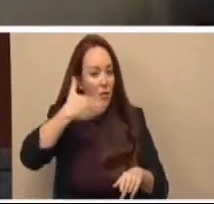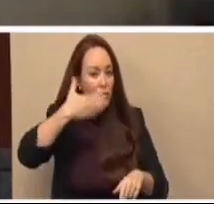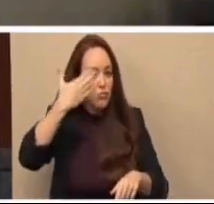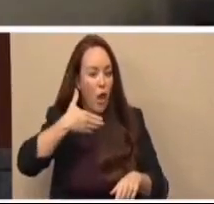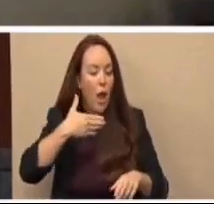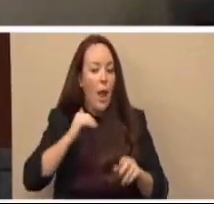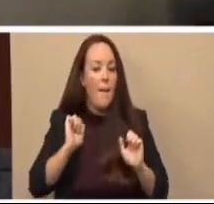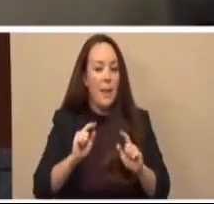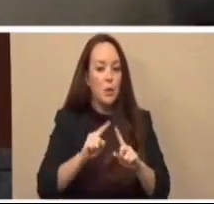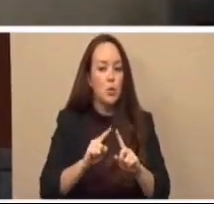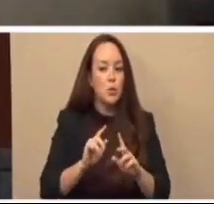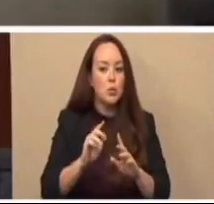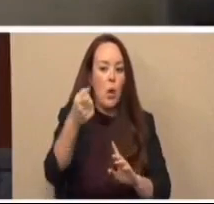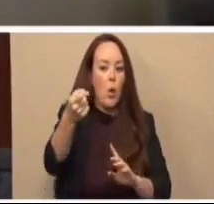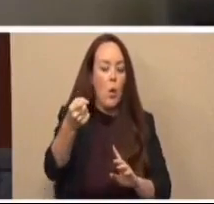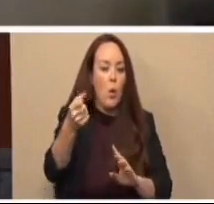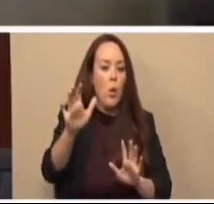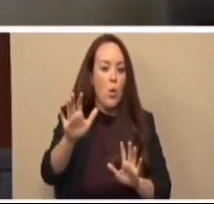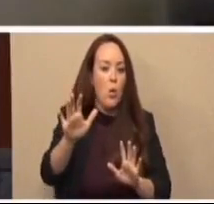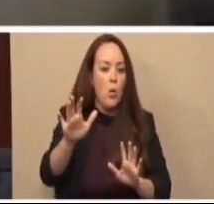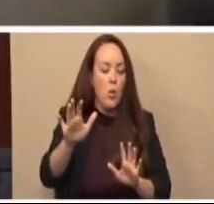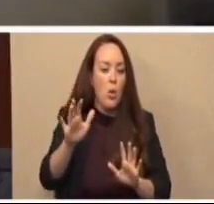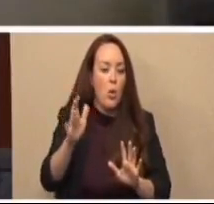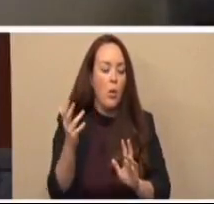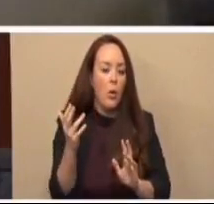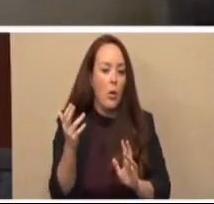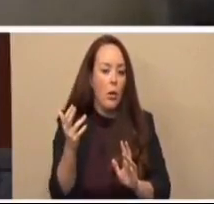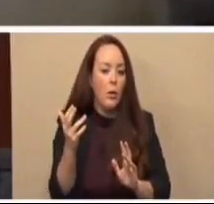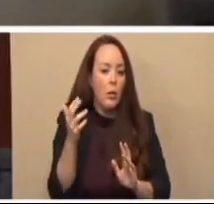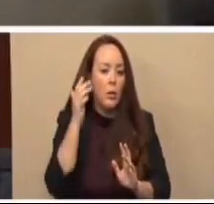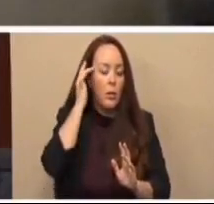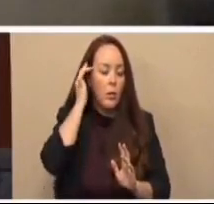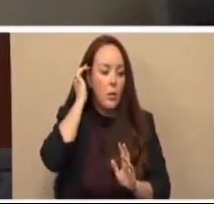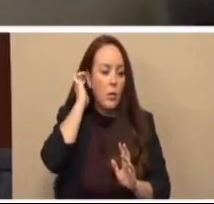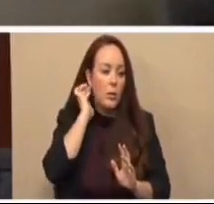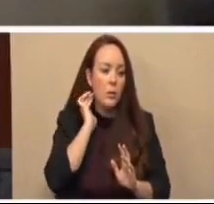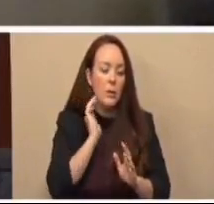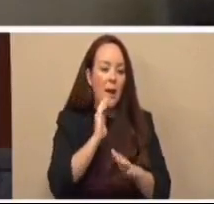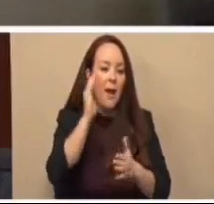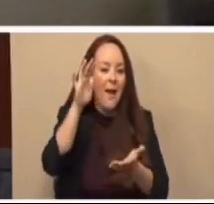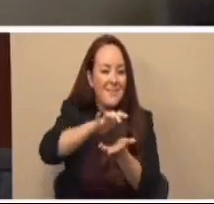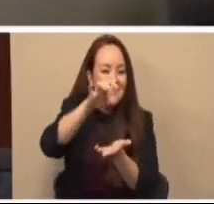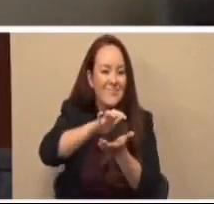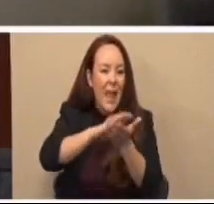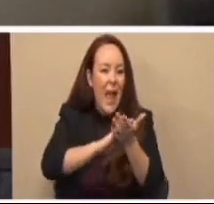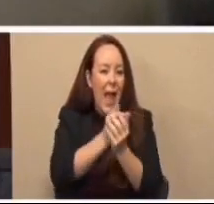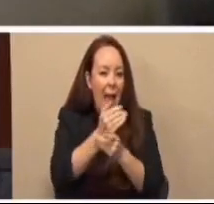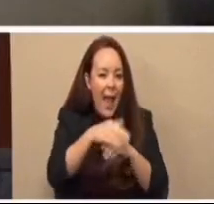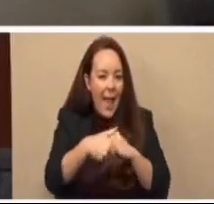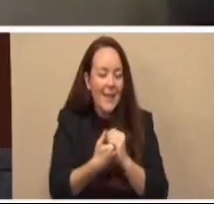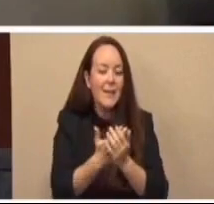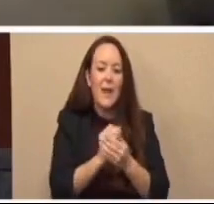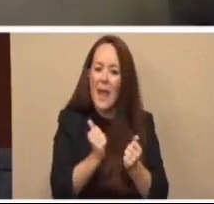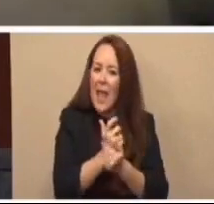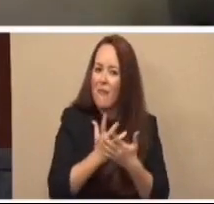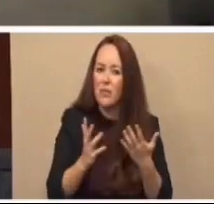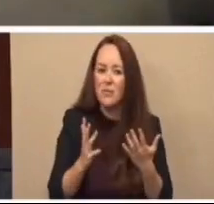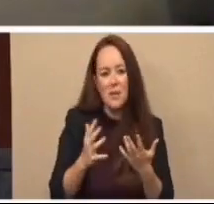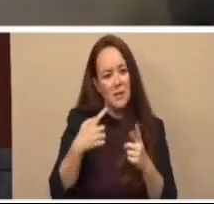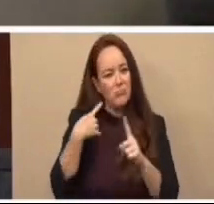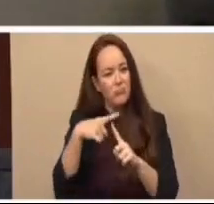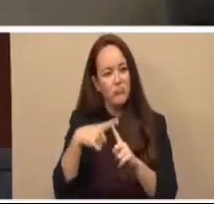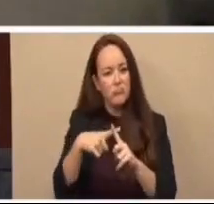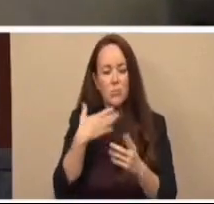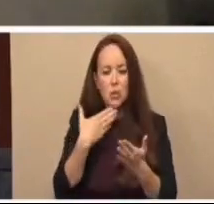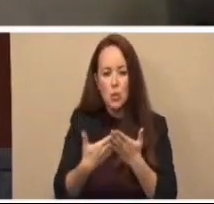the ability to have their, you know, the hand cleansers, and everything was happening in a very positive